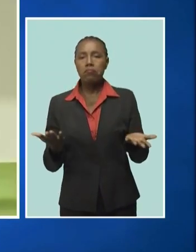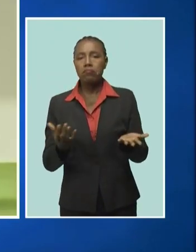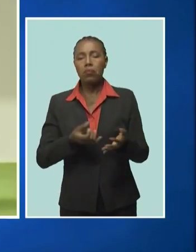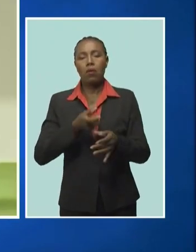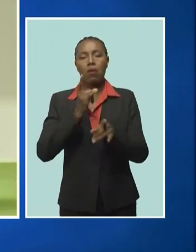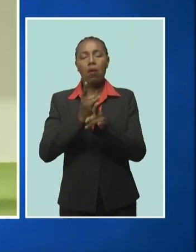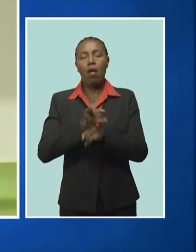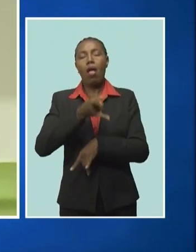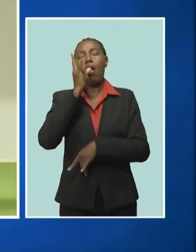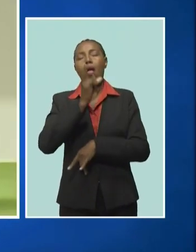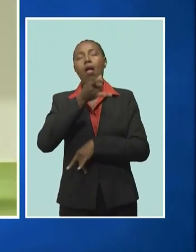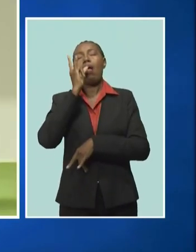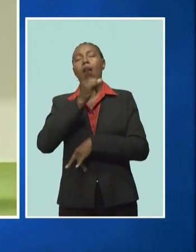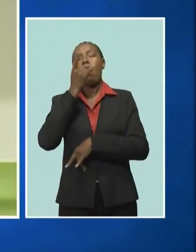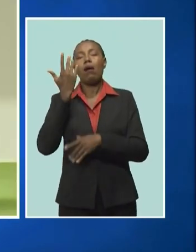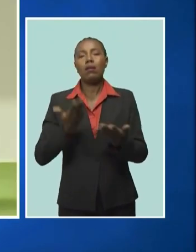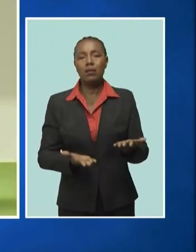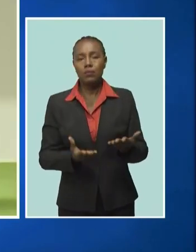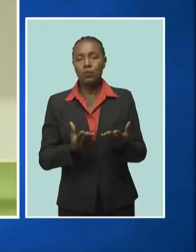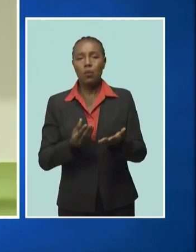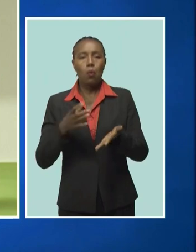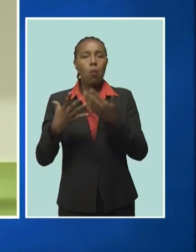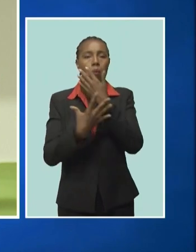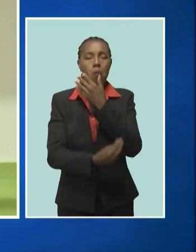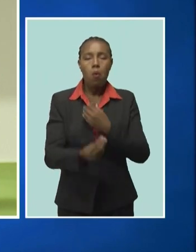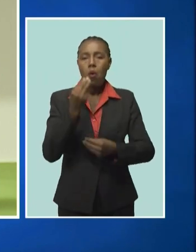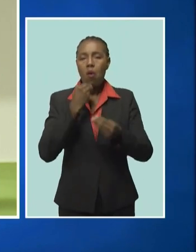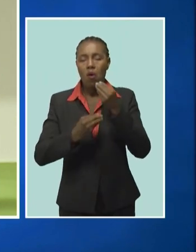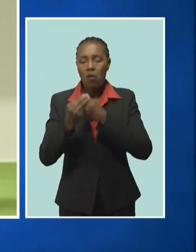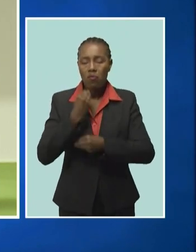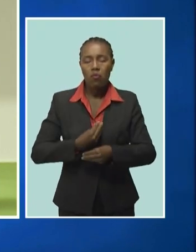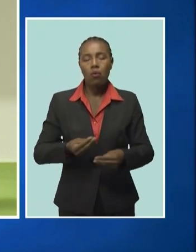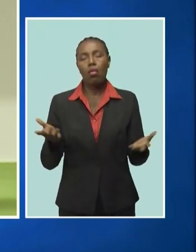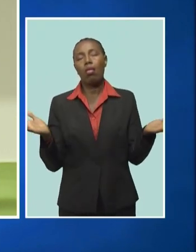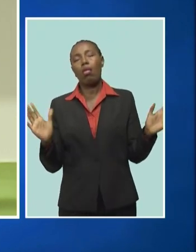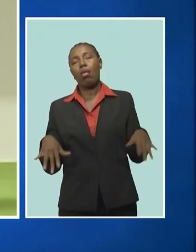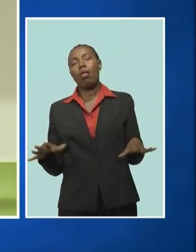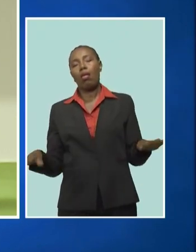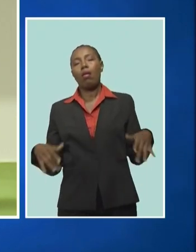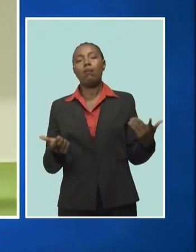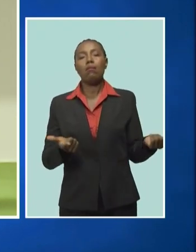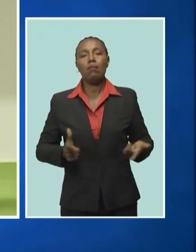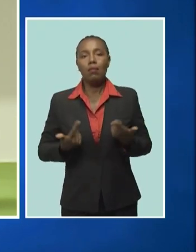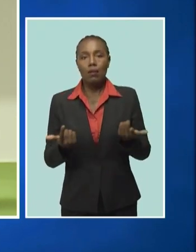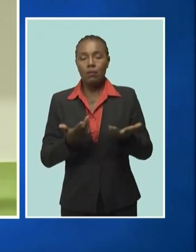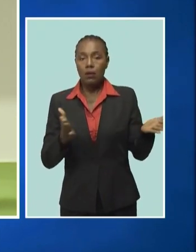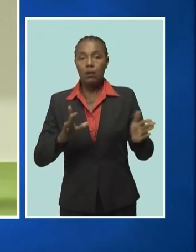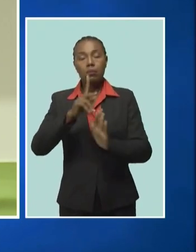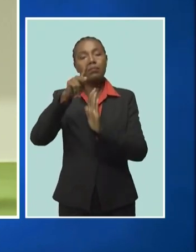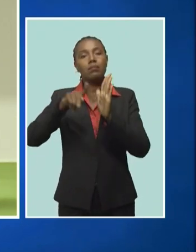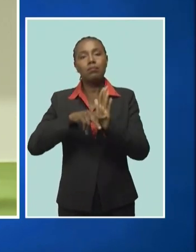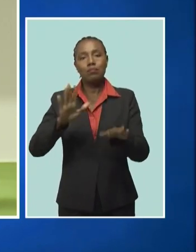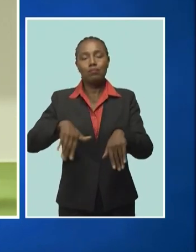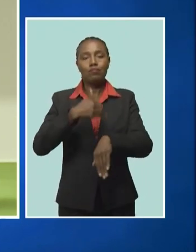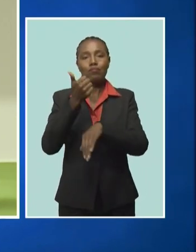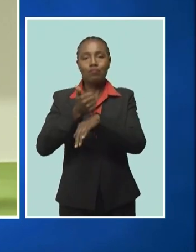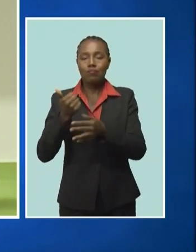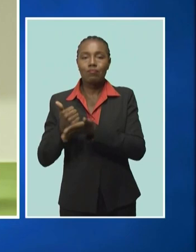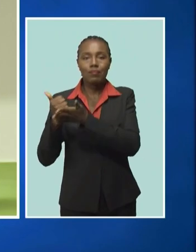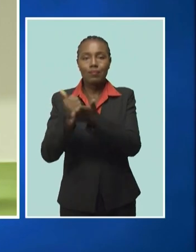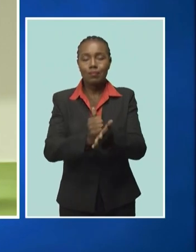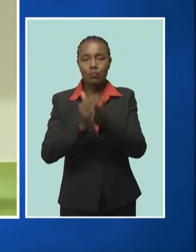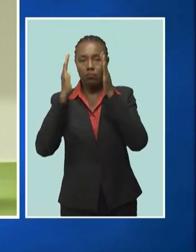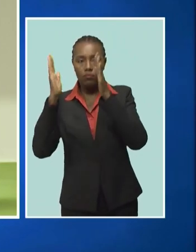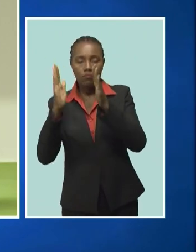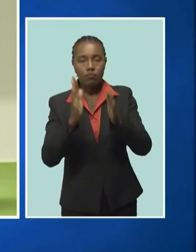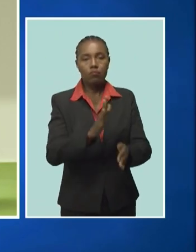of alcohol, poor nutrition, and sedentary lifestyles through educational initiatives and policy interventions targeting communities,